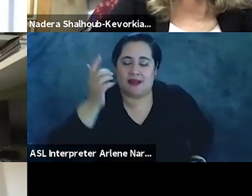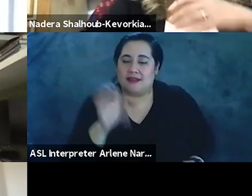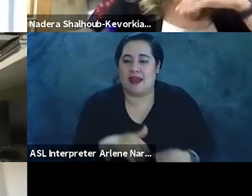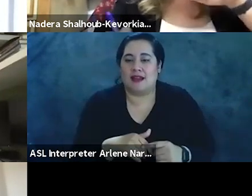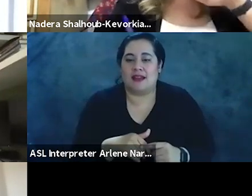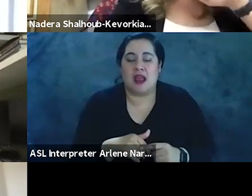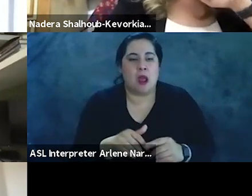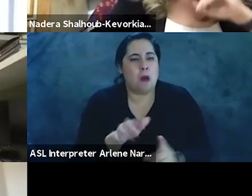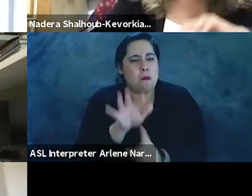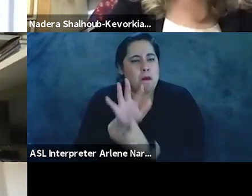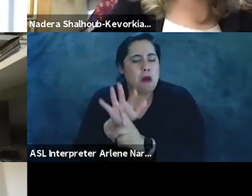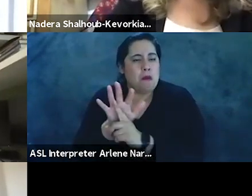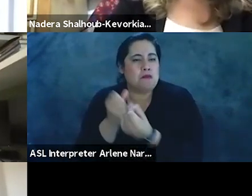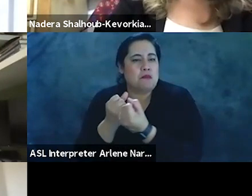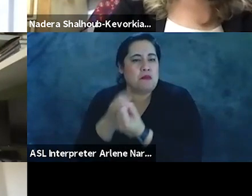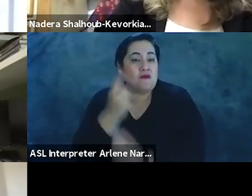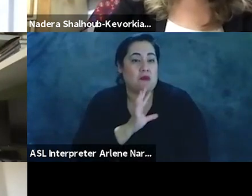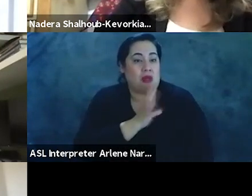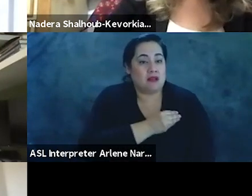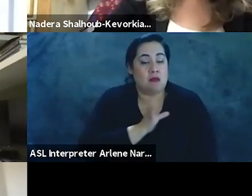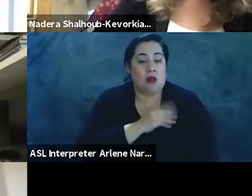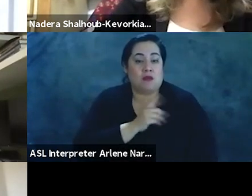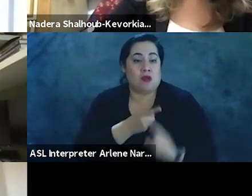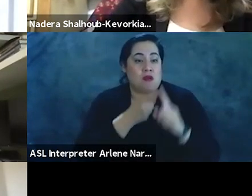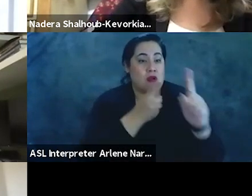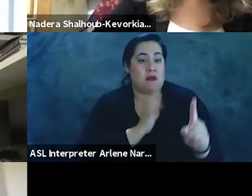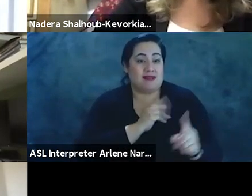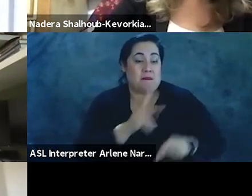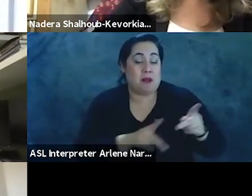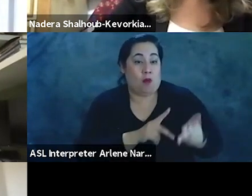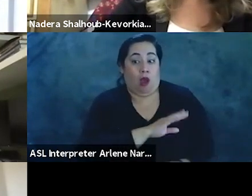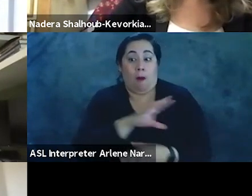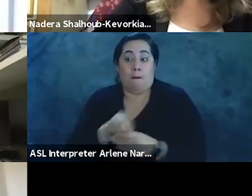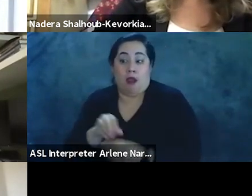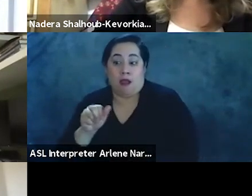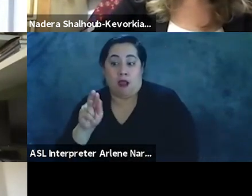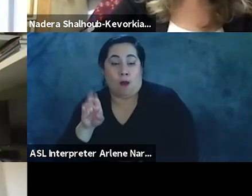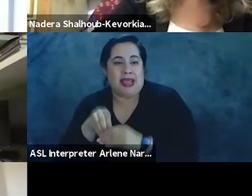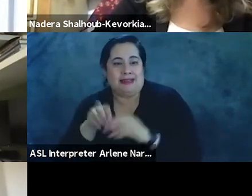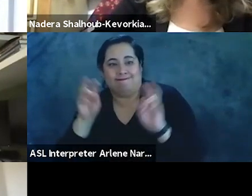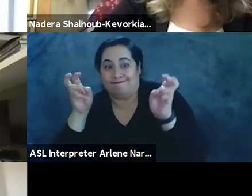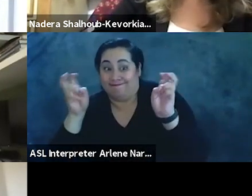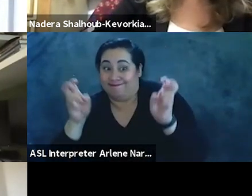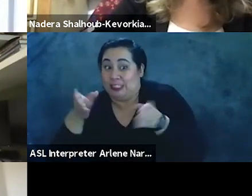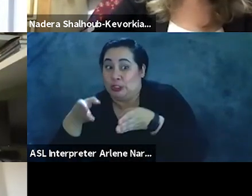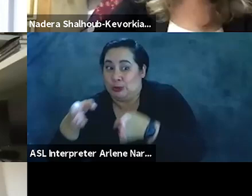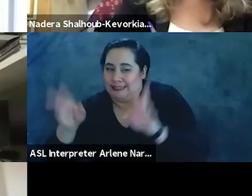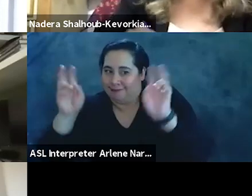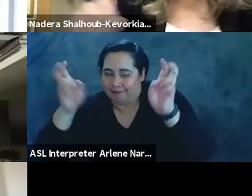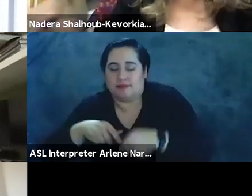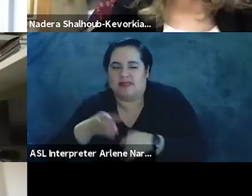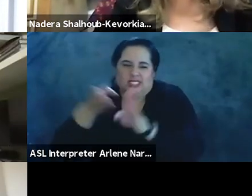popular support for palestine and the palestinian cause and the palestinian people among arabs in the so-called arab street has